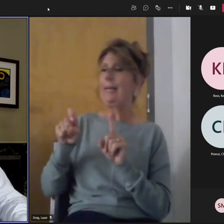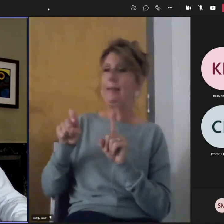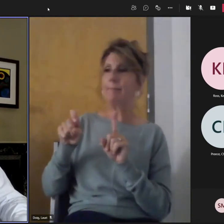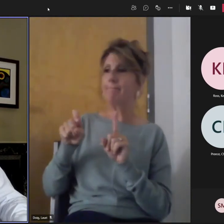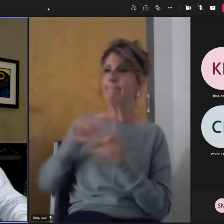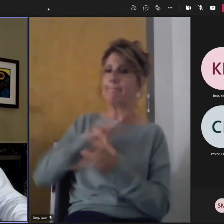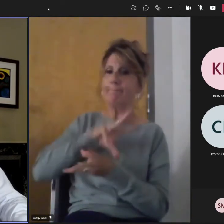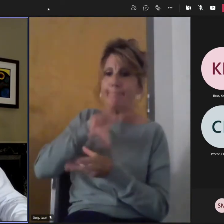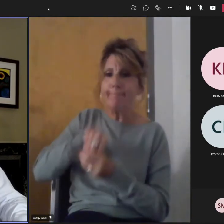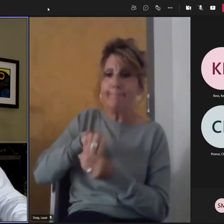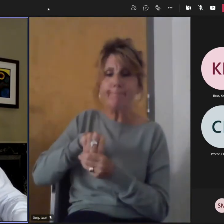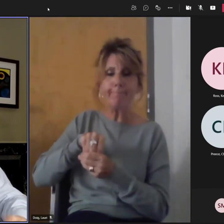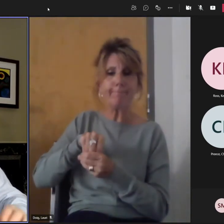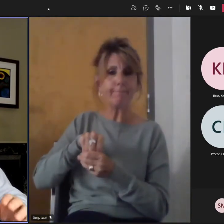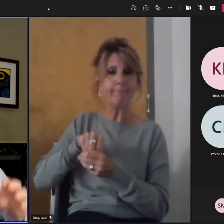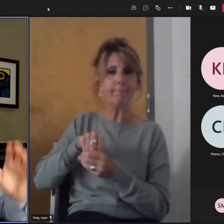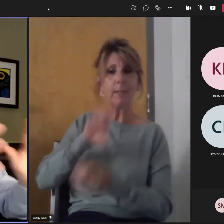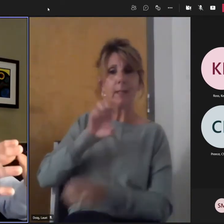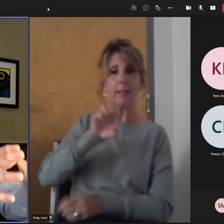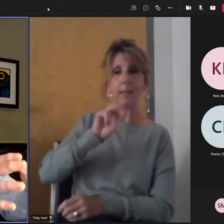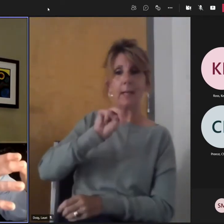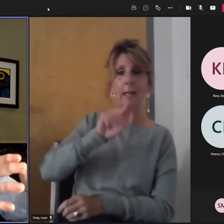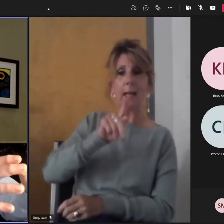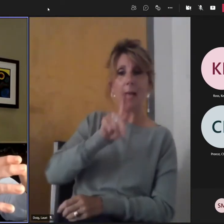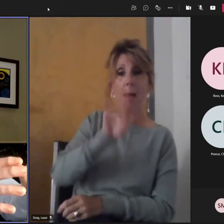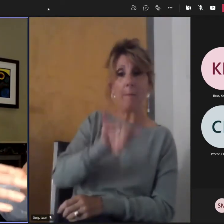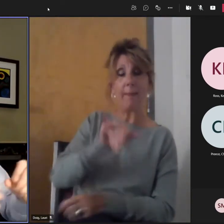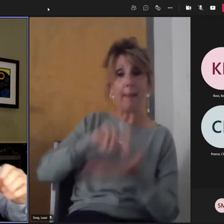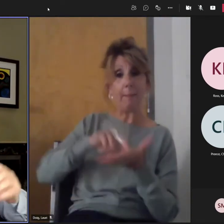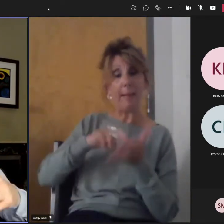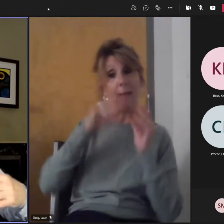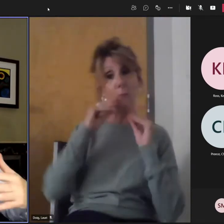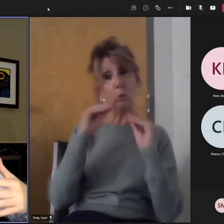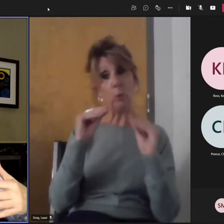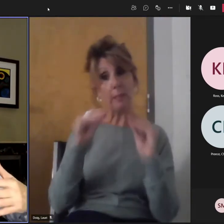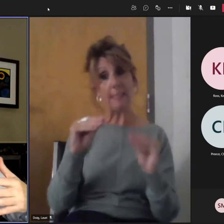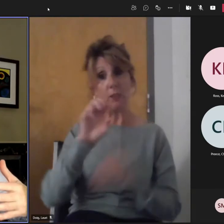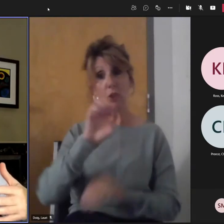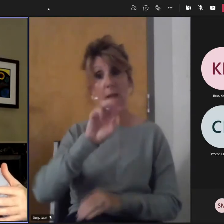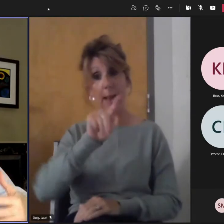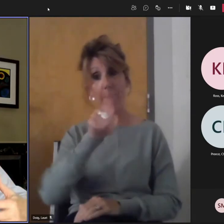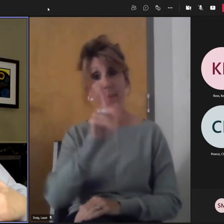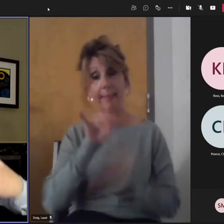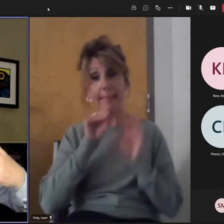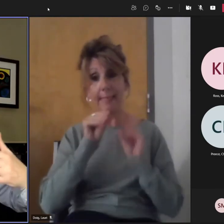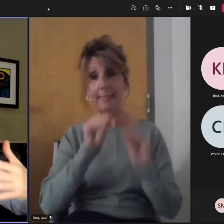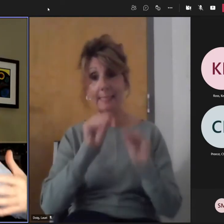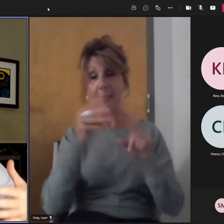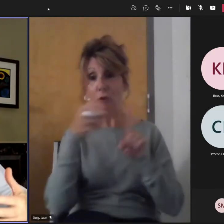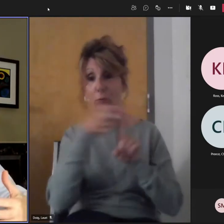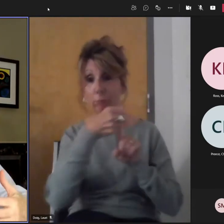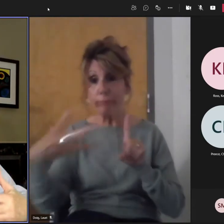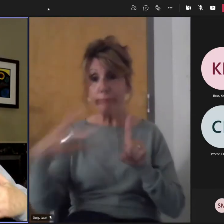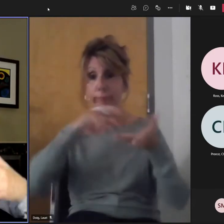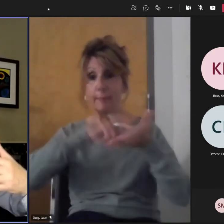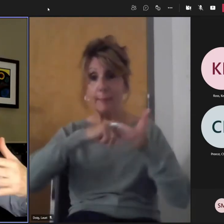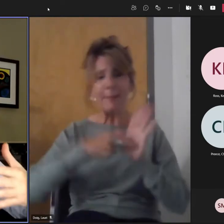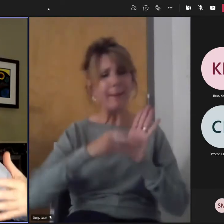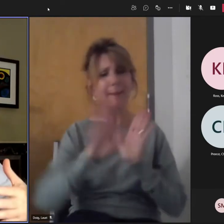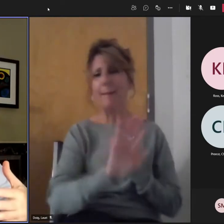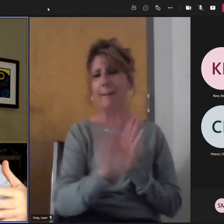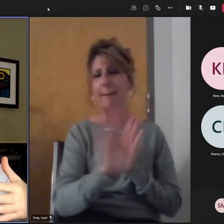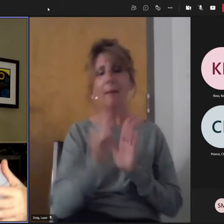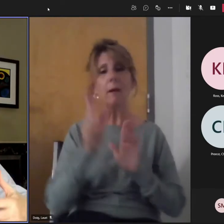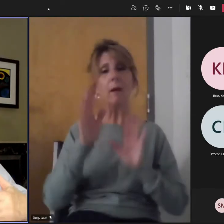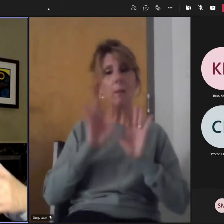The way to develop empathy is not to say we better work on empathy now. The way to develop empathy is the experience of learning and well